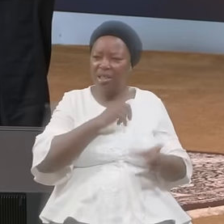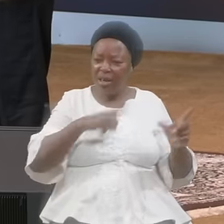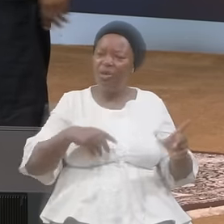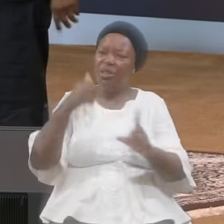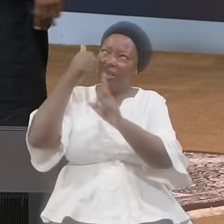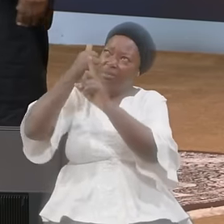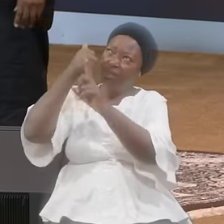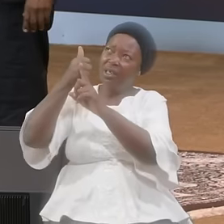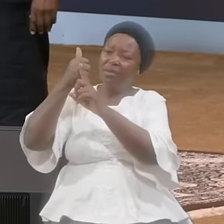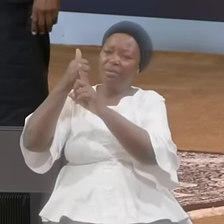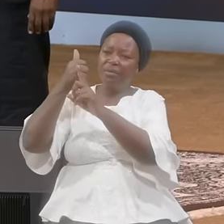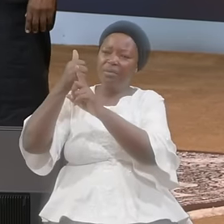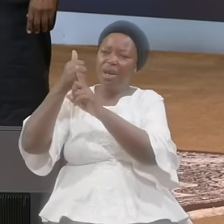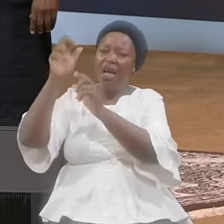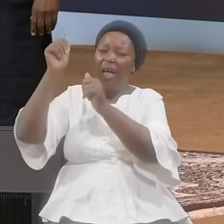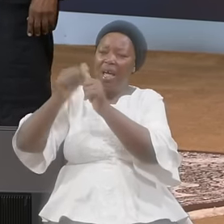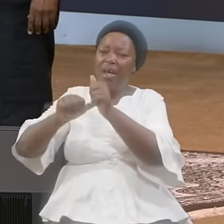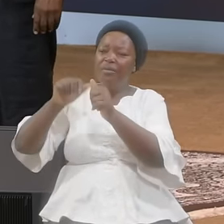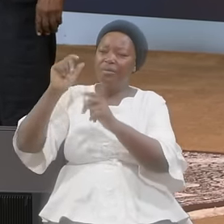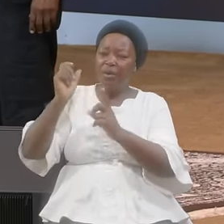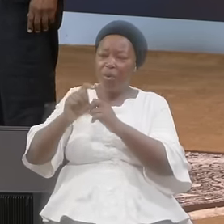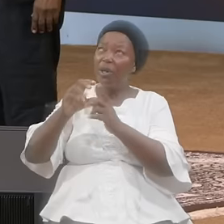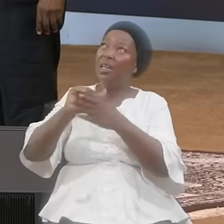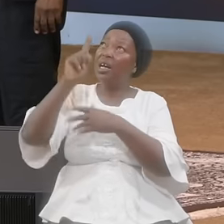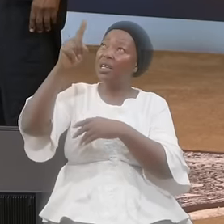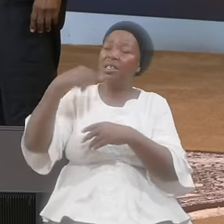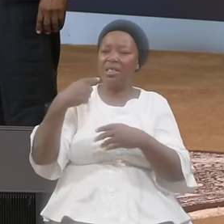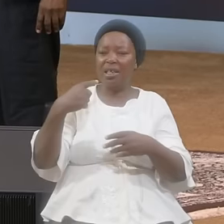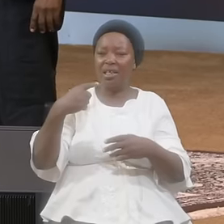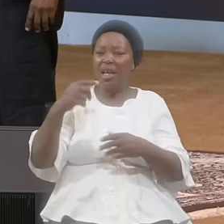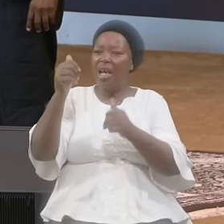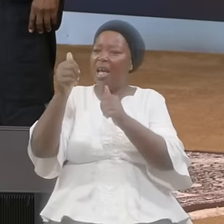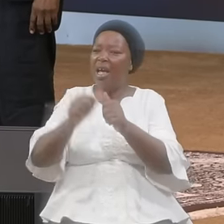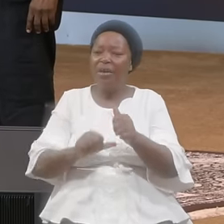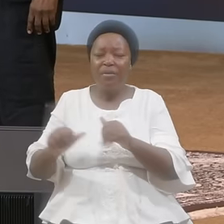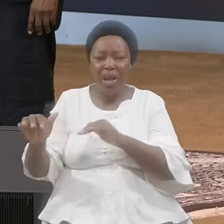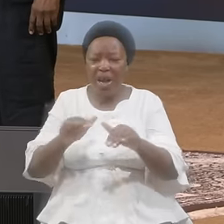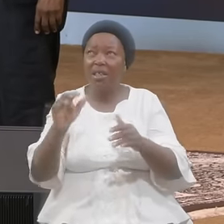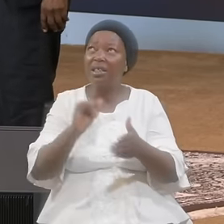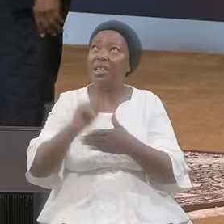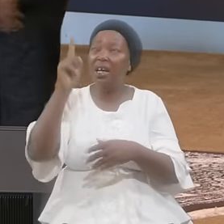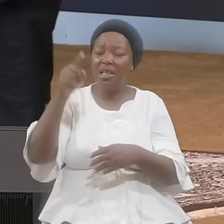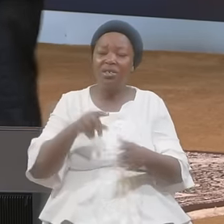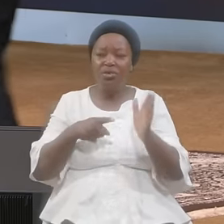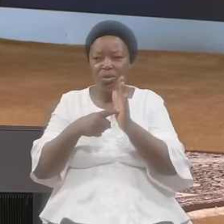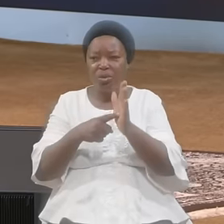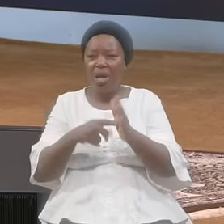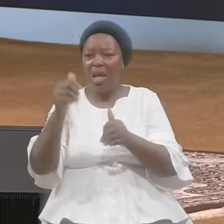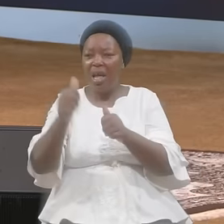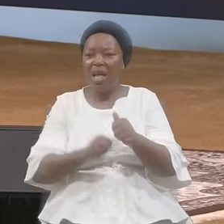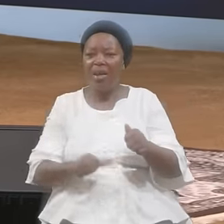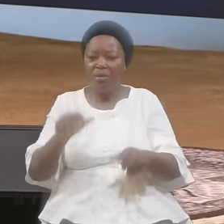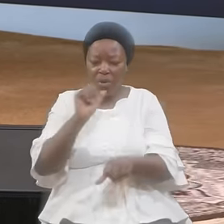Every Word He Spoke Every Act He Manifested Every